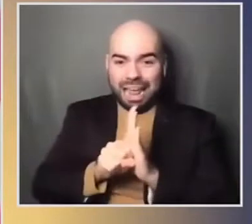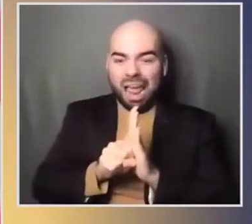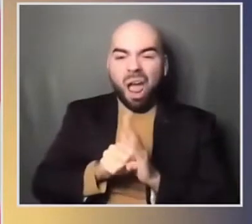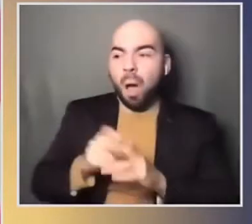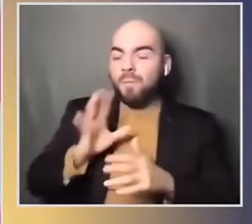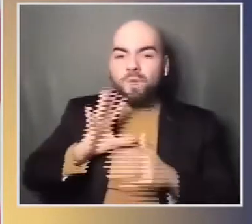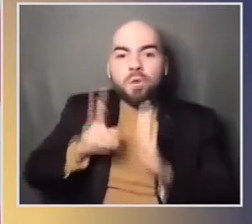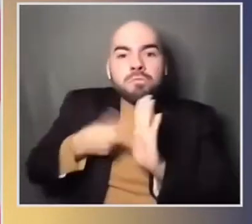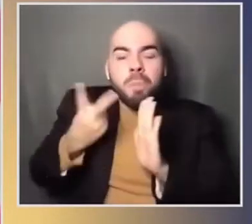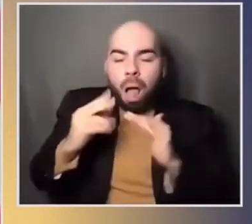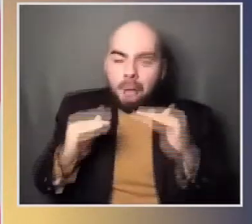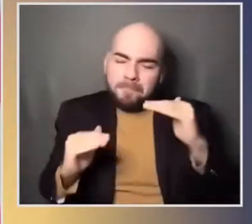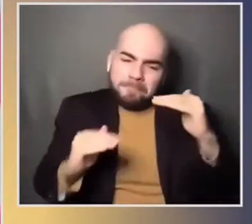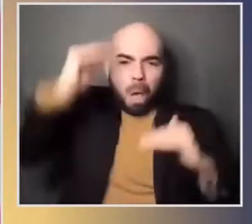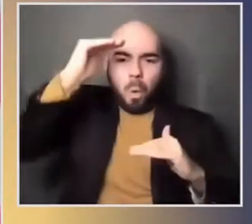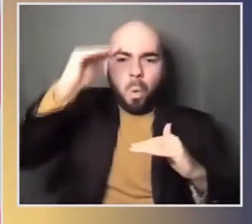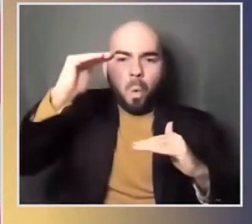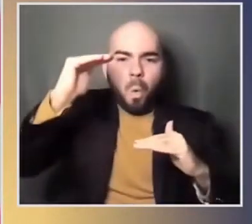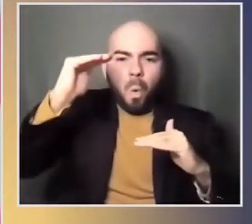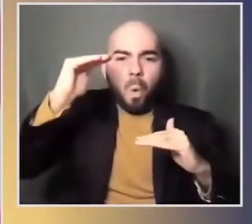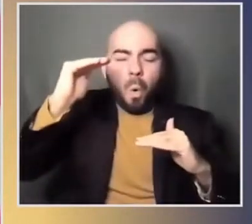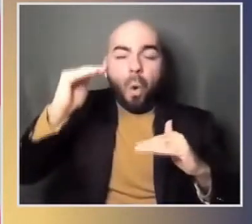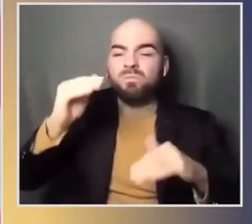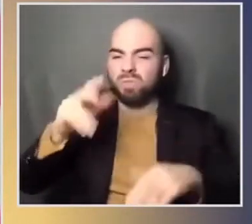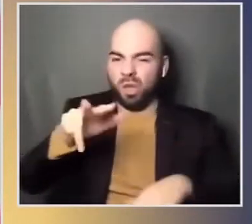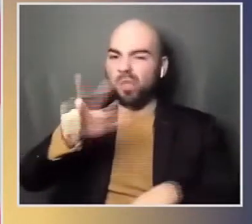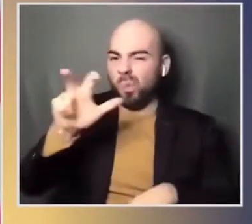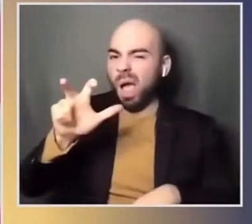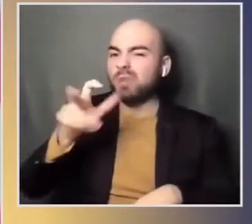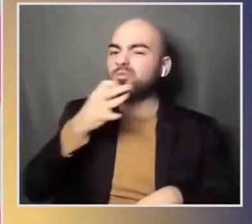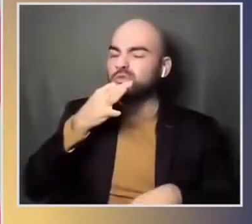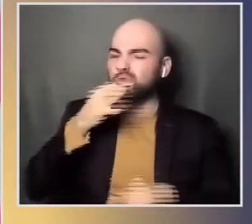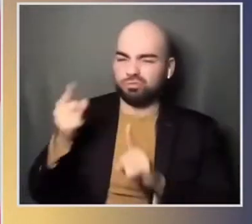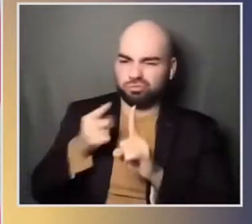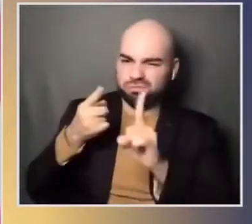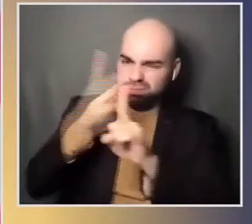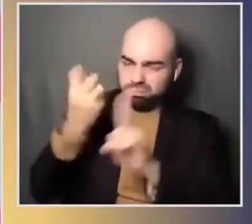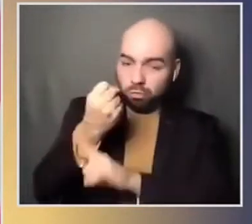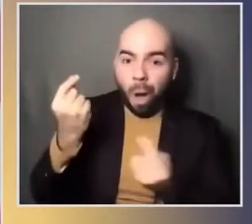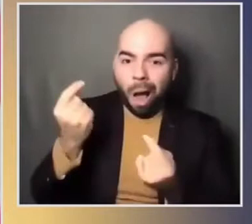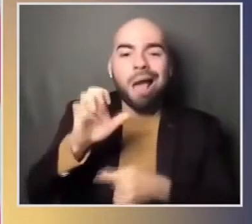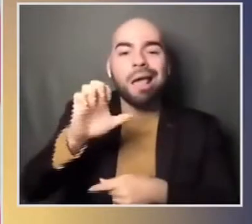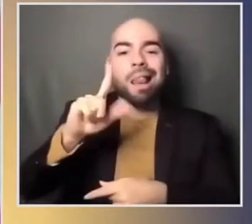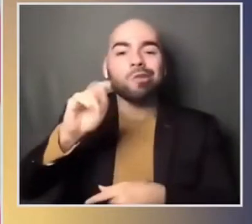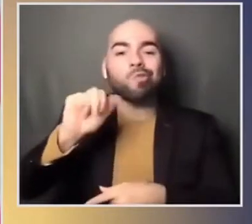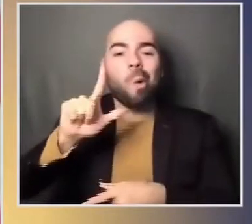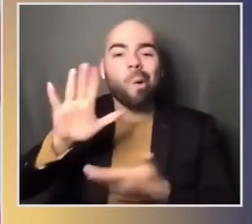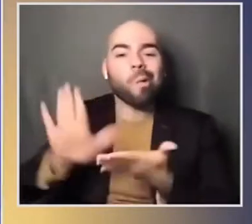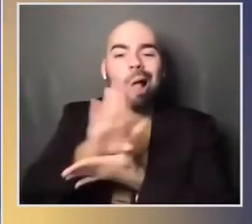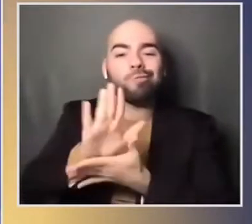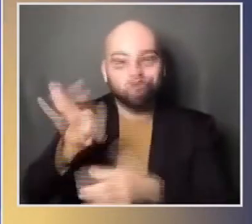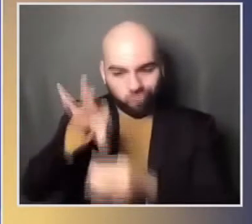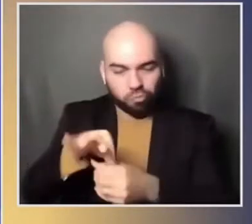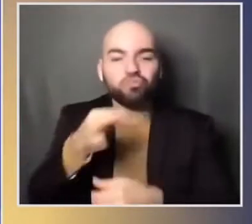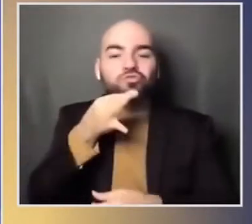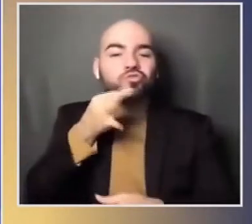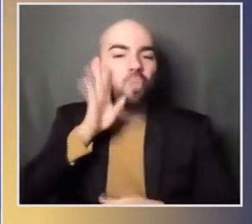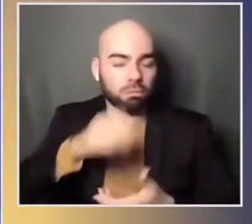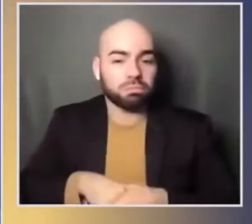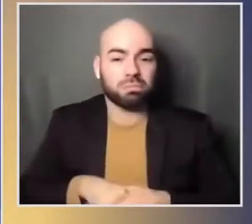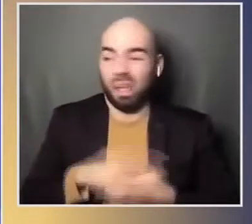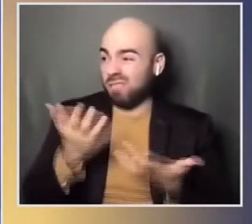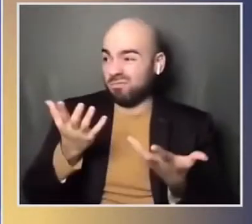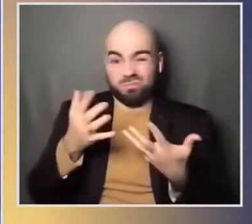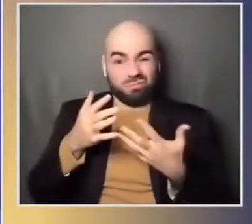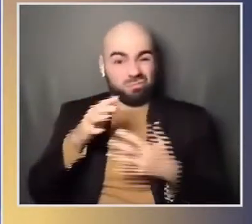far more effective in constraining china's superpower ambitions than trump's go-it-alone approach and